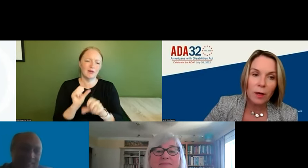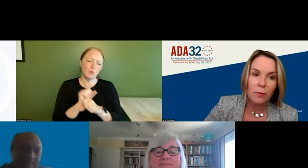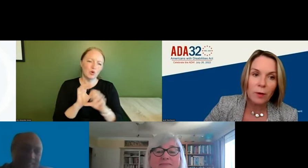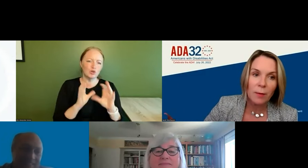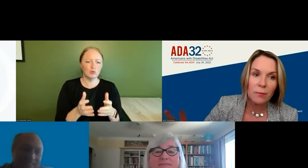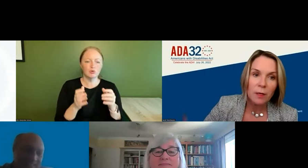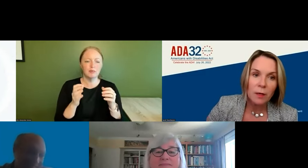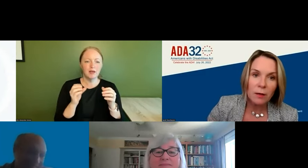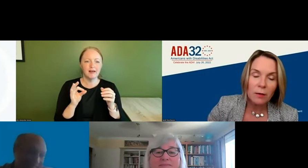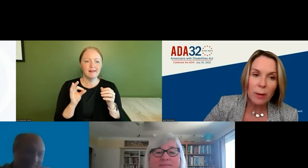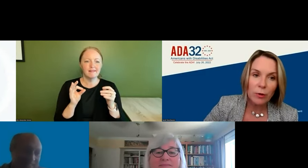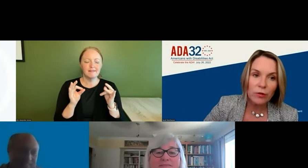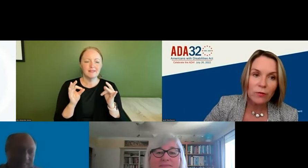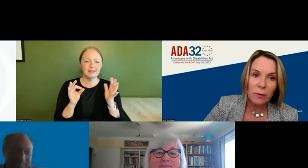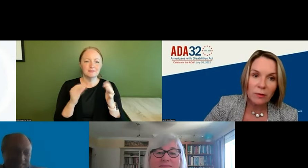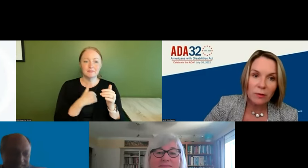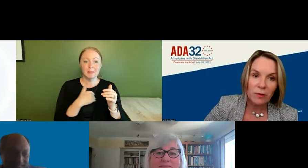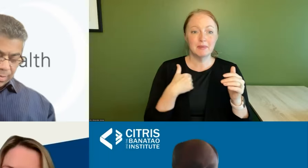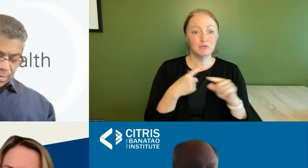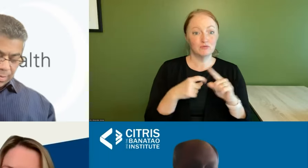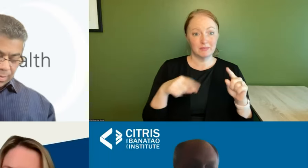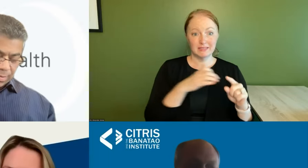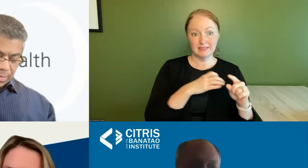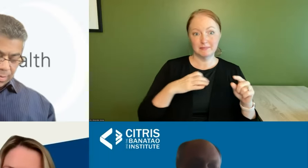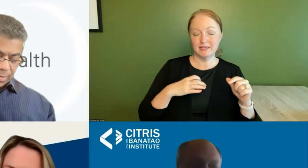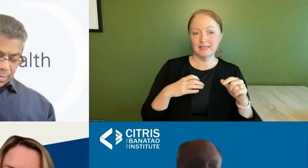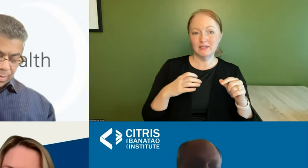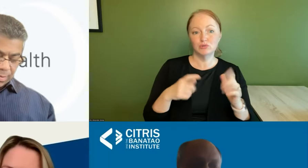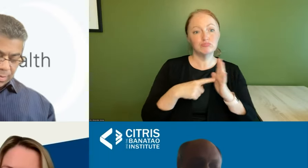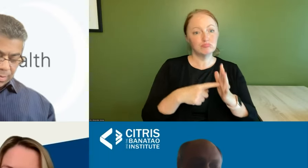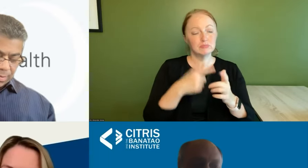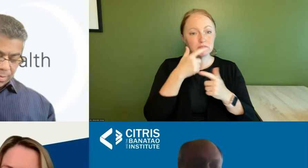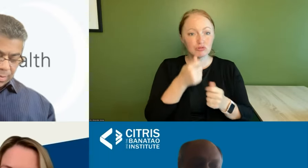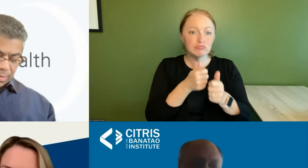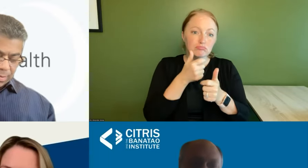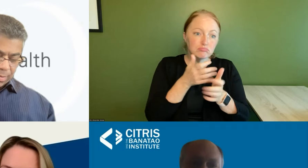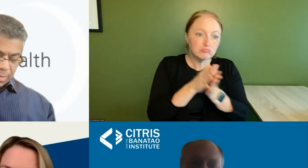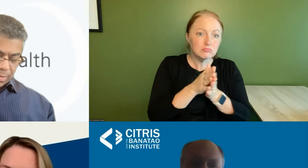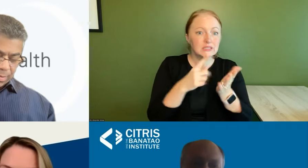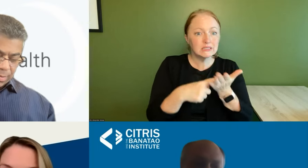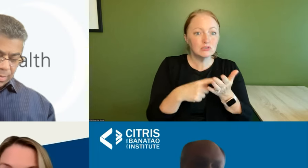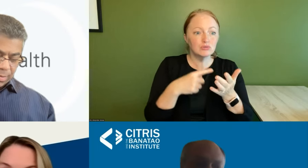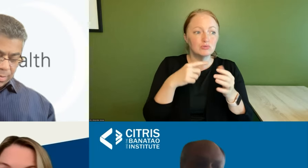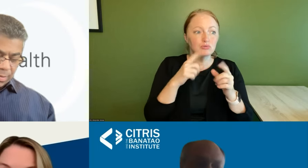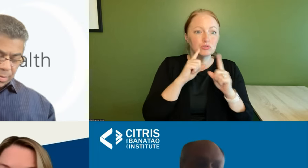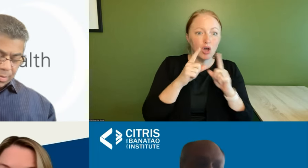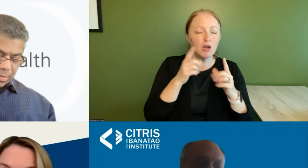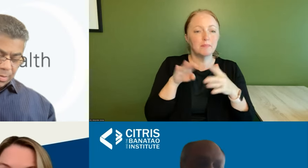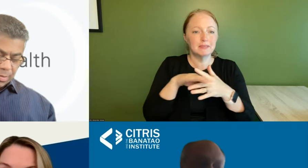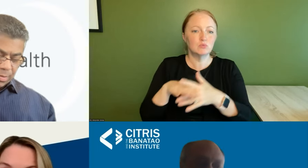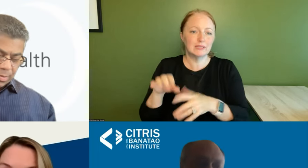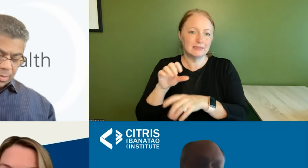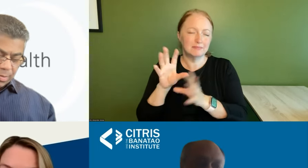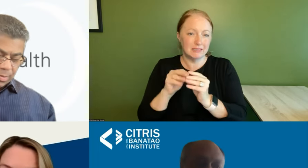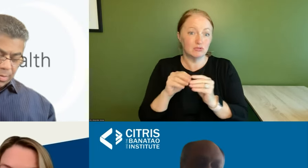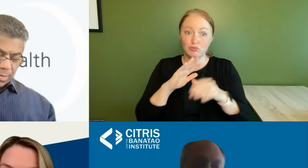of of um members from this committee who expressed an interest to continue the dialogue in between meetings you are all welcome